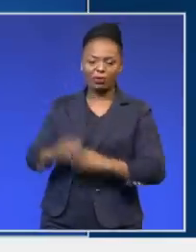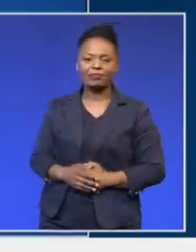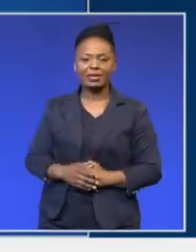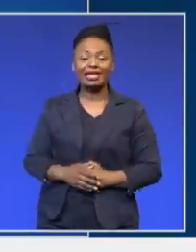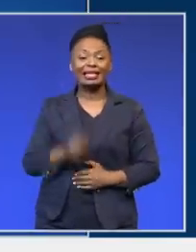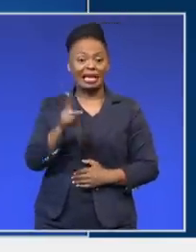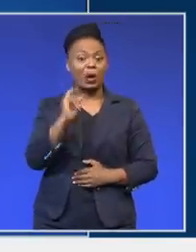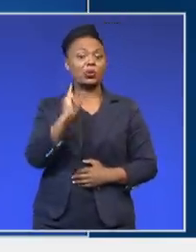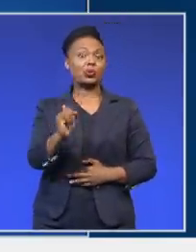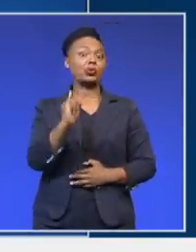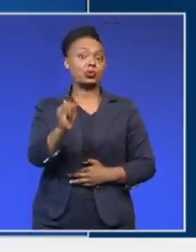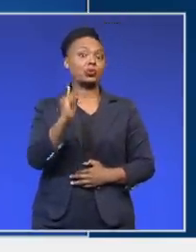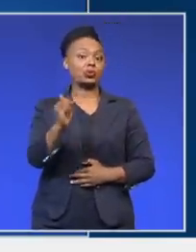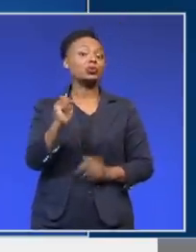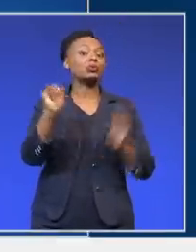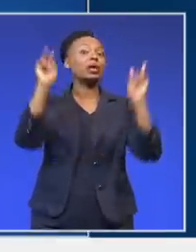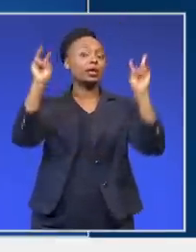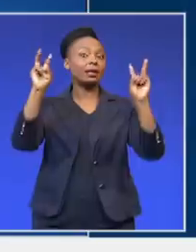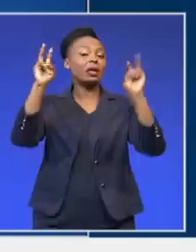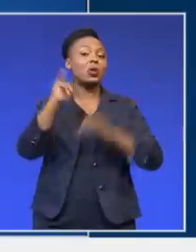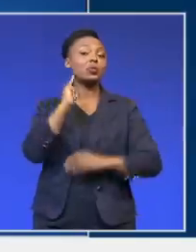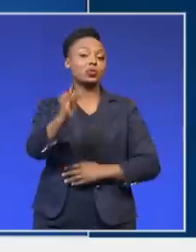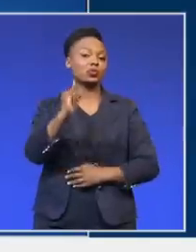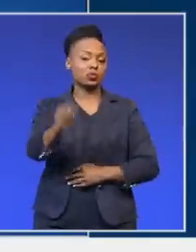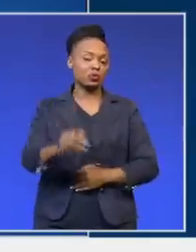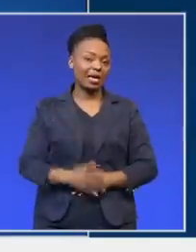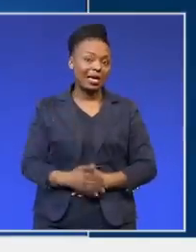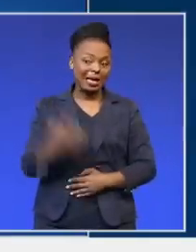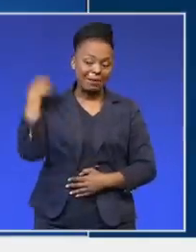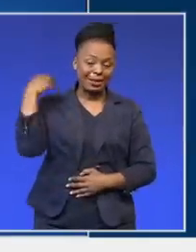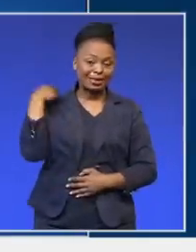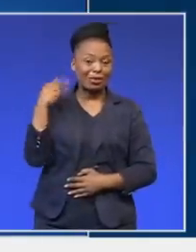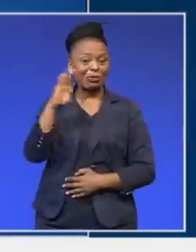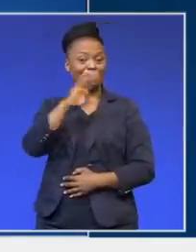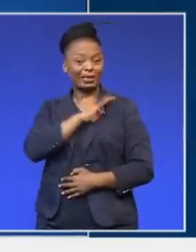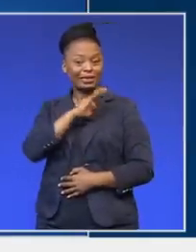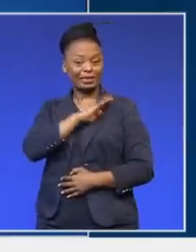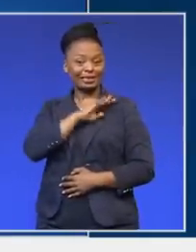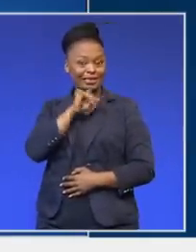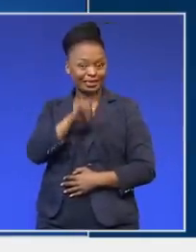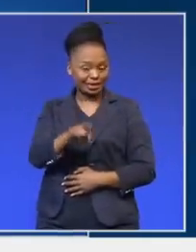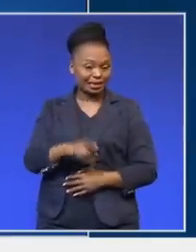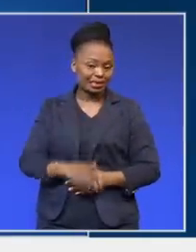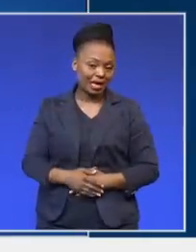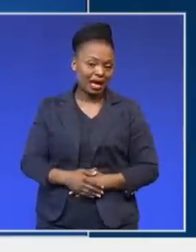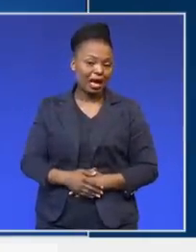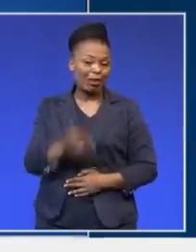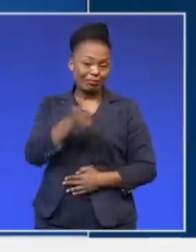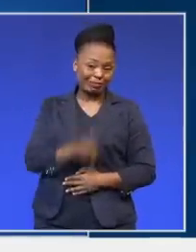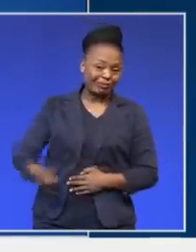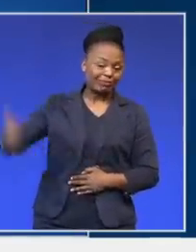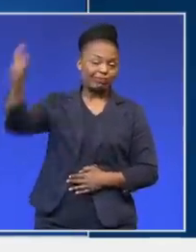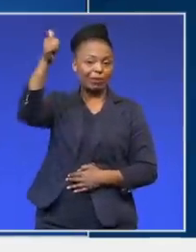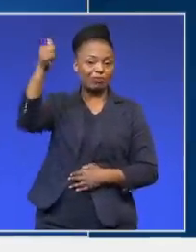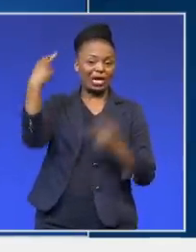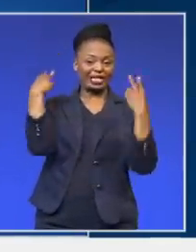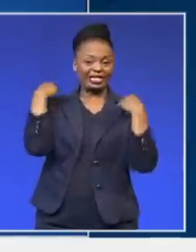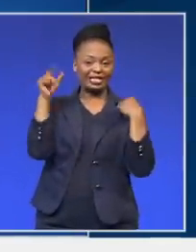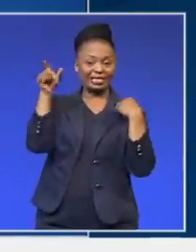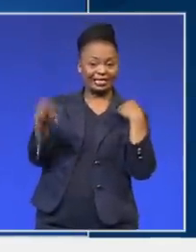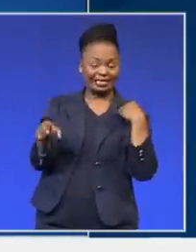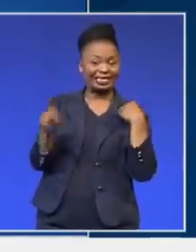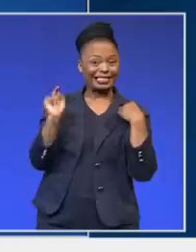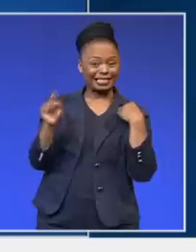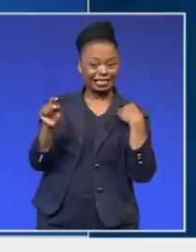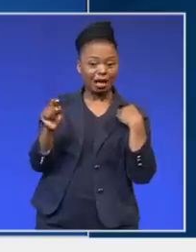severe. And the fact that neither the minister of defense nor the commander-in-chief claims that they know